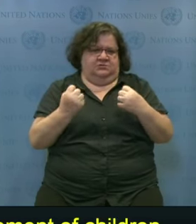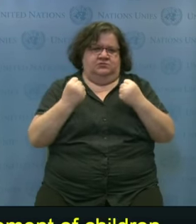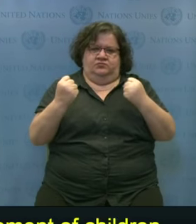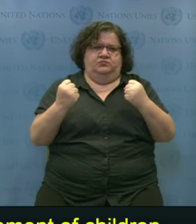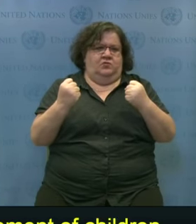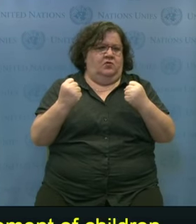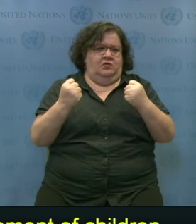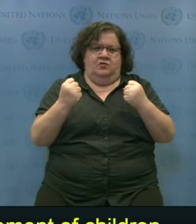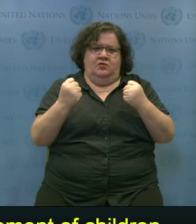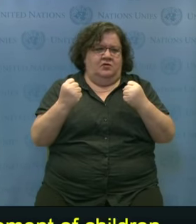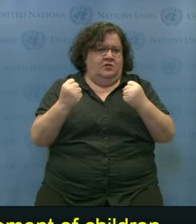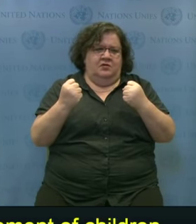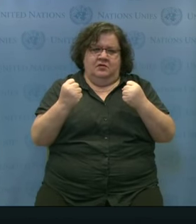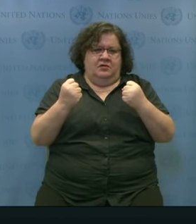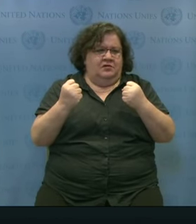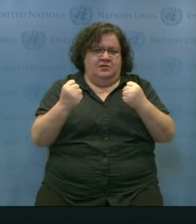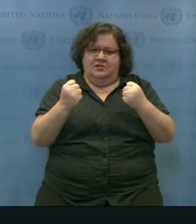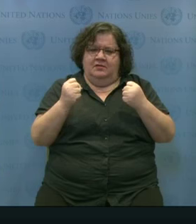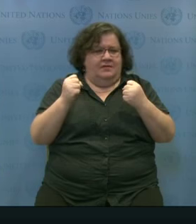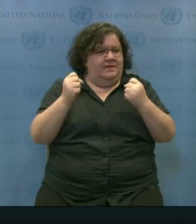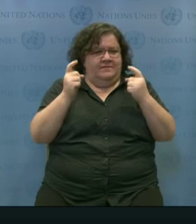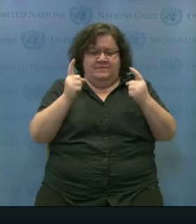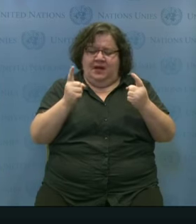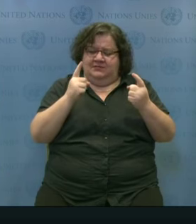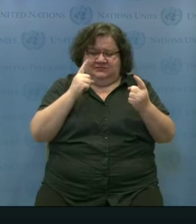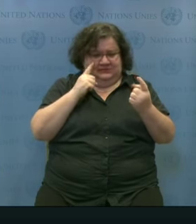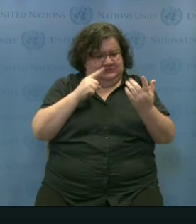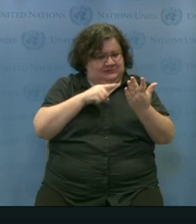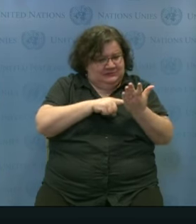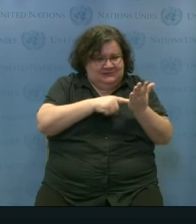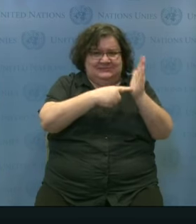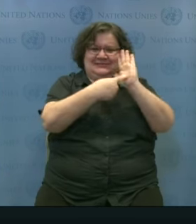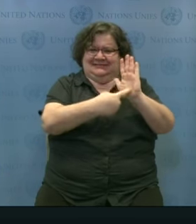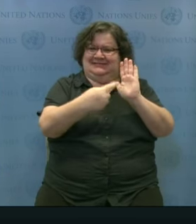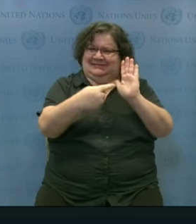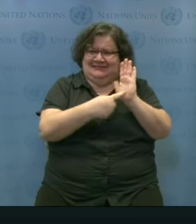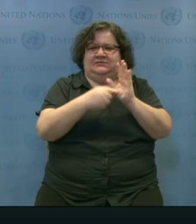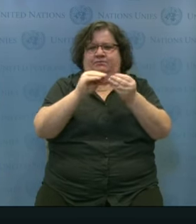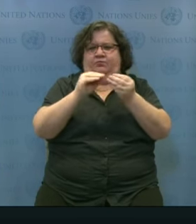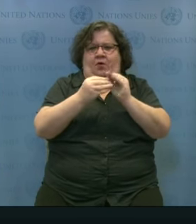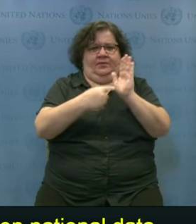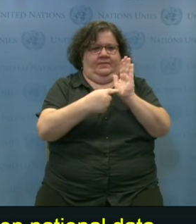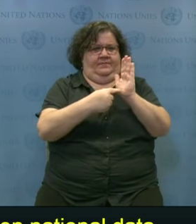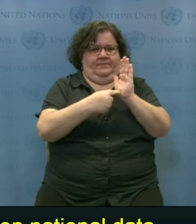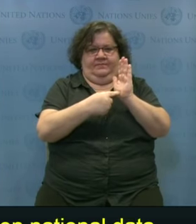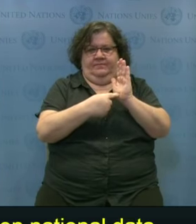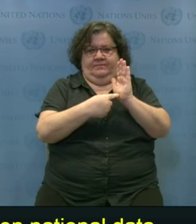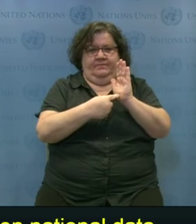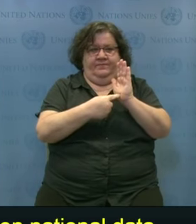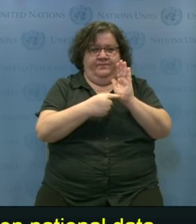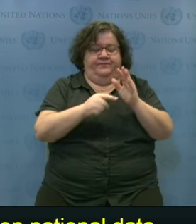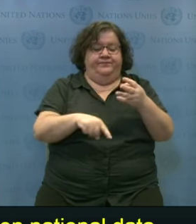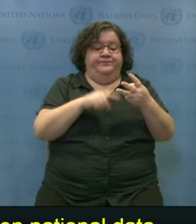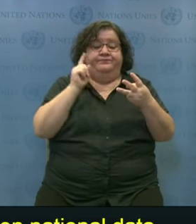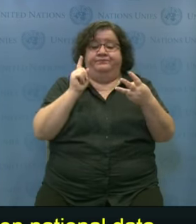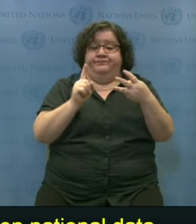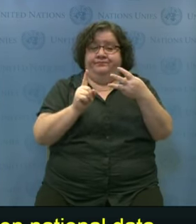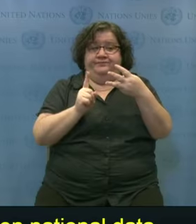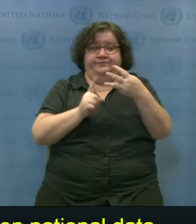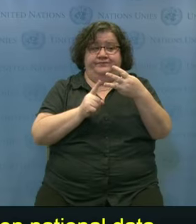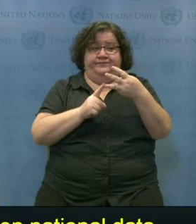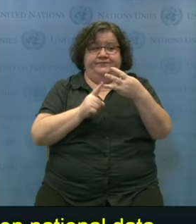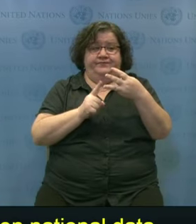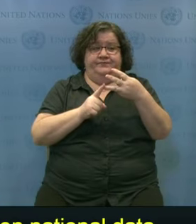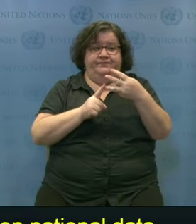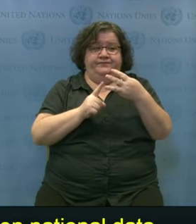issues faced by children and adults with disabilities. And the third is the critical aspect of accessibility.